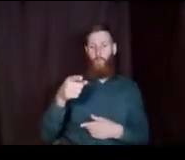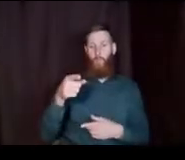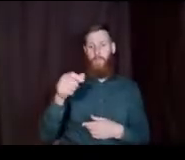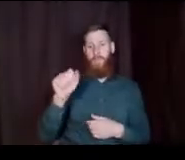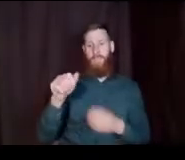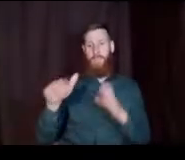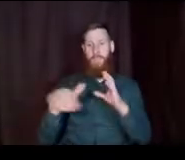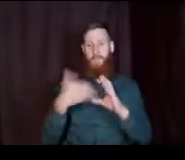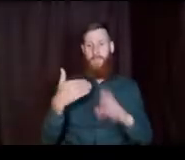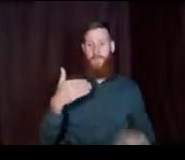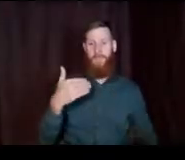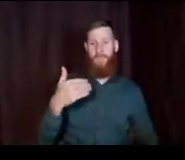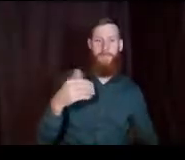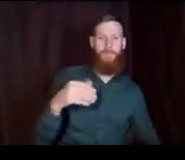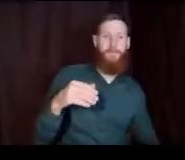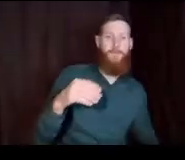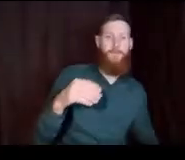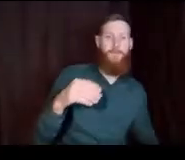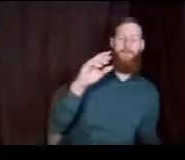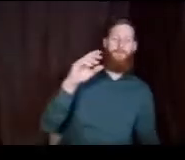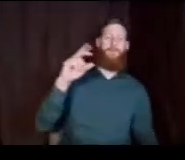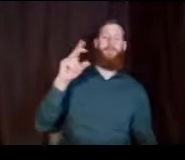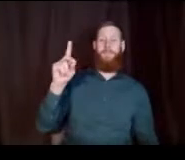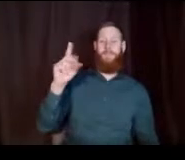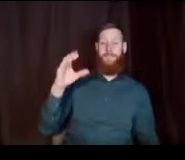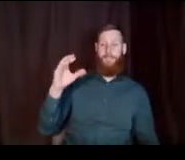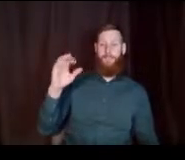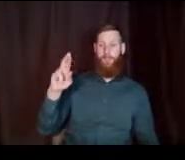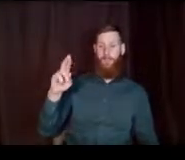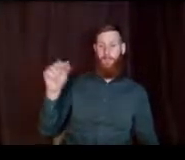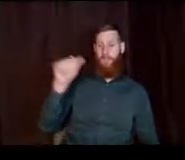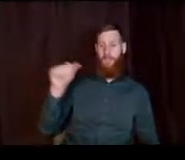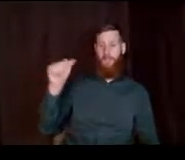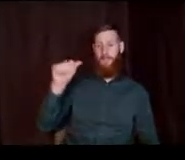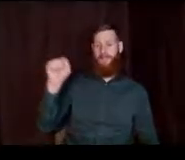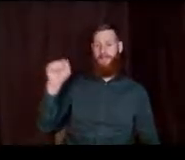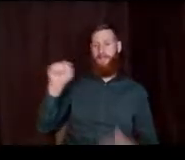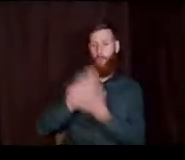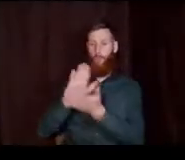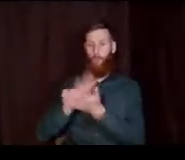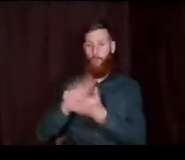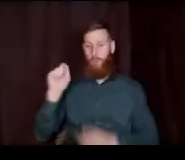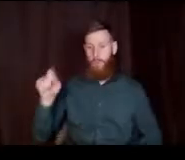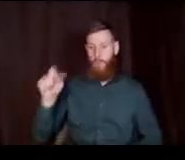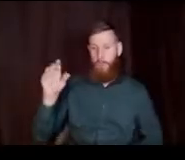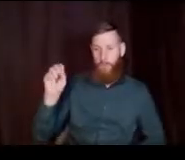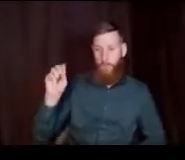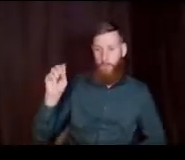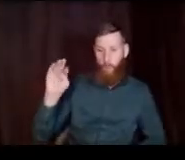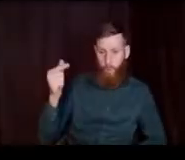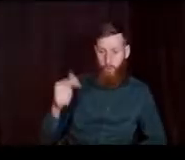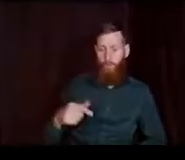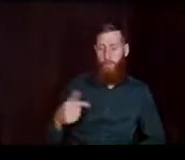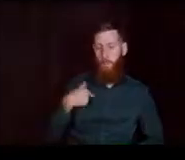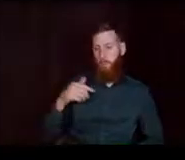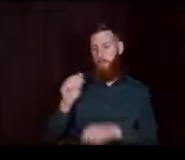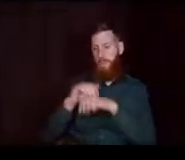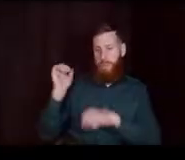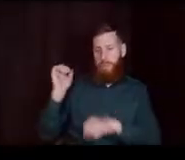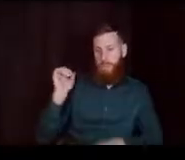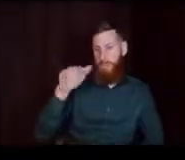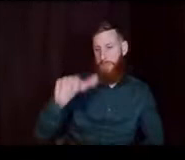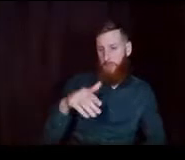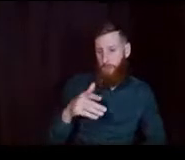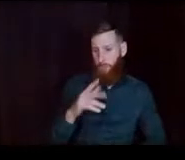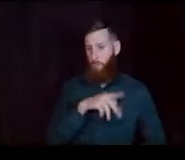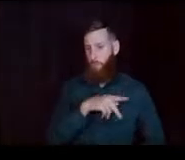at Seattle schools dot org CCR at Seattle schools dot org and I can send it to you personally. That is